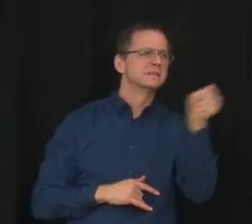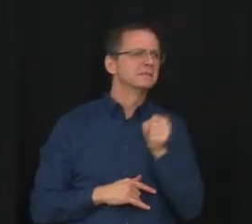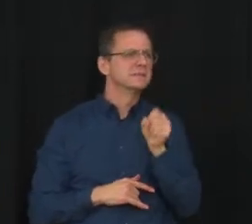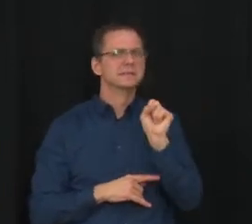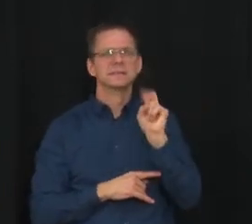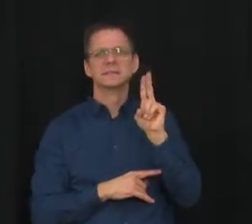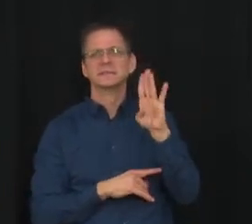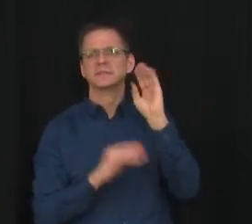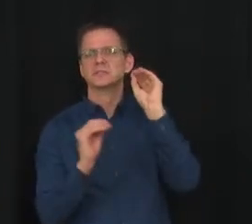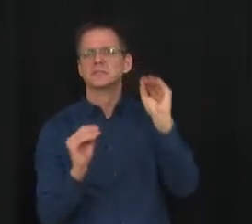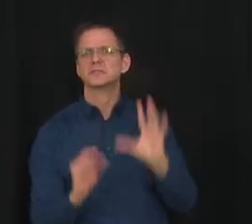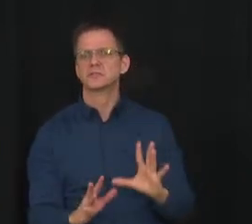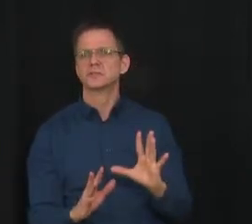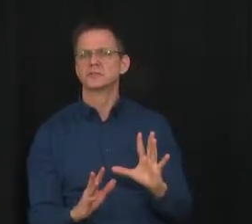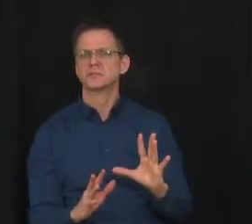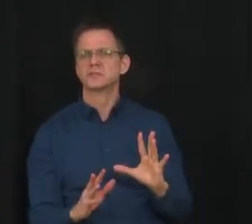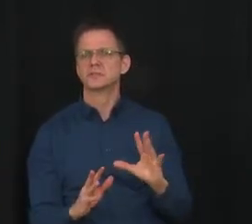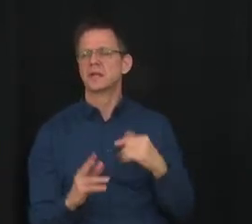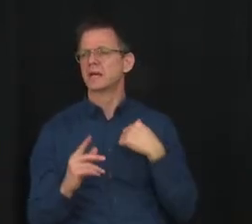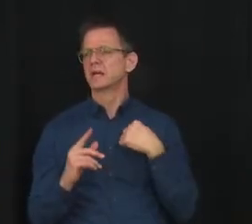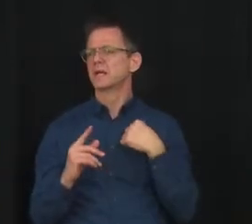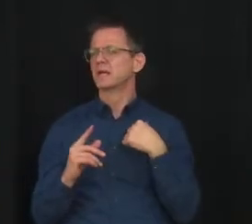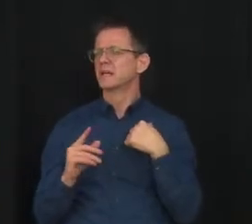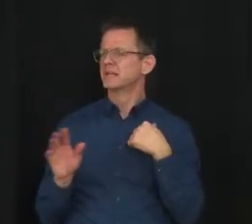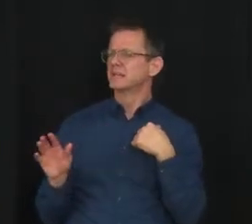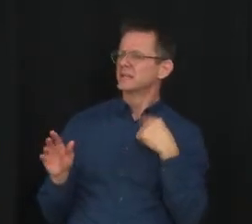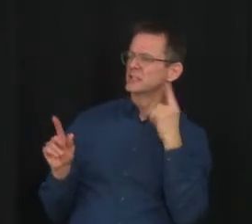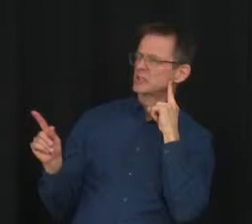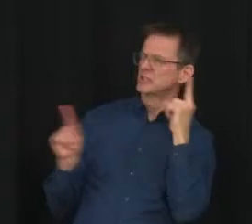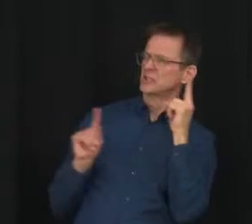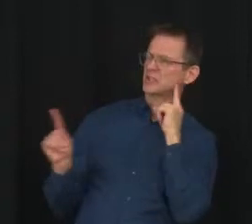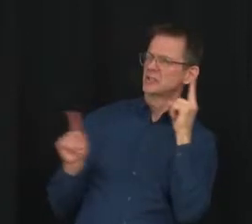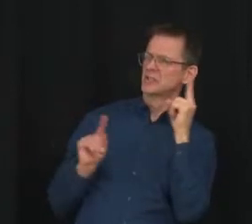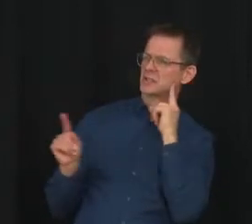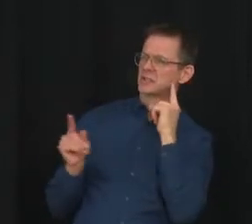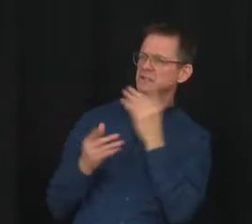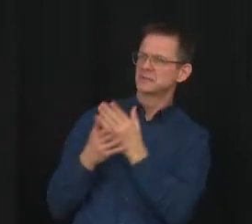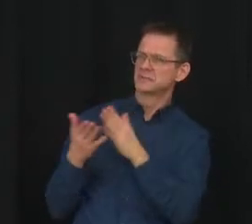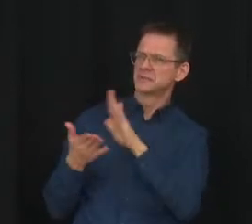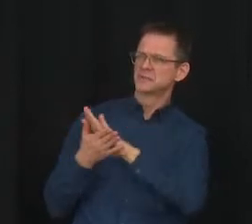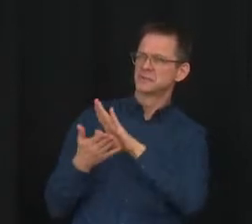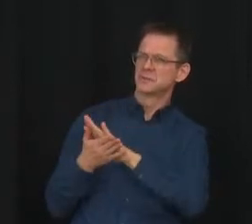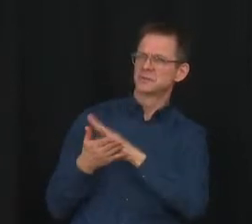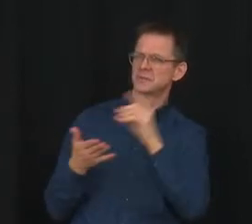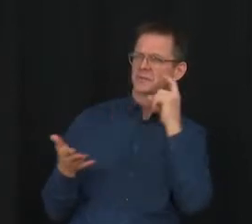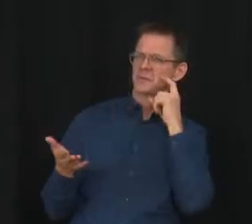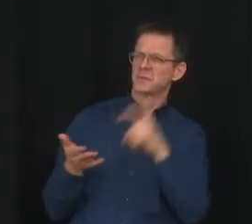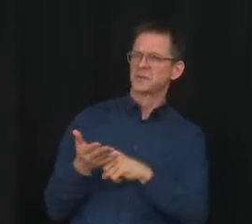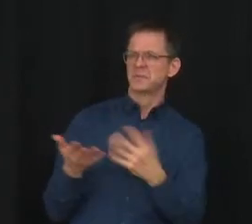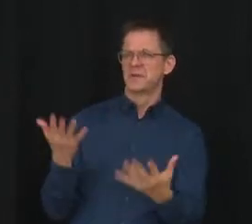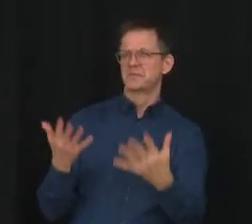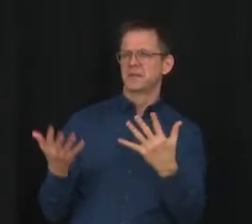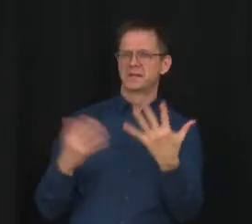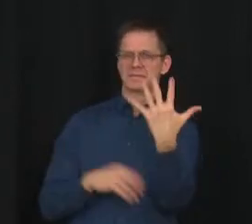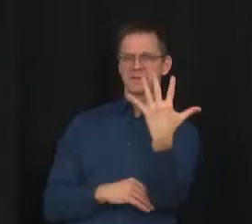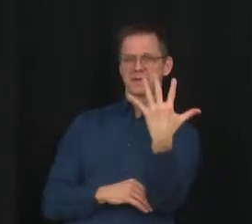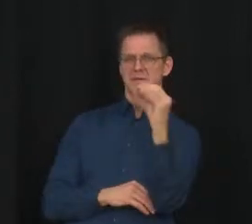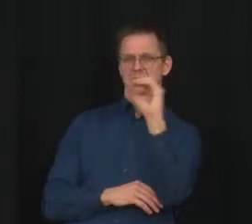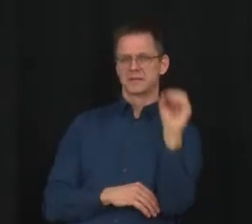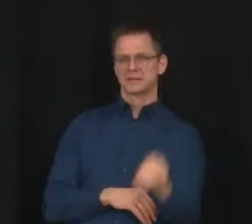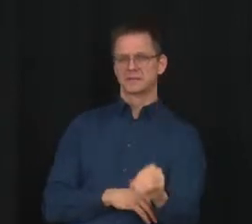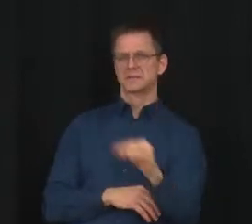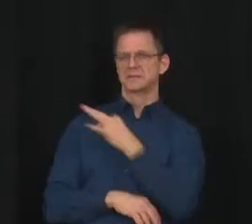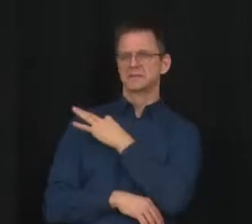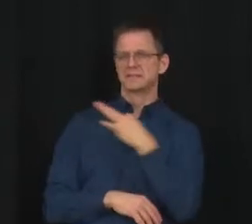were some school divisions that had early absences of around 5%. I also want to remind everyone that now with